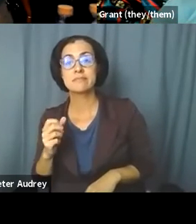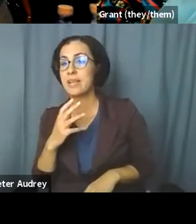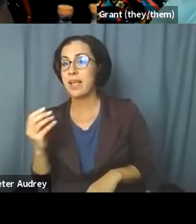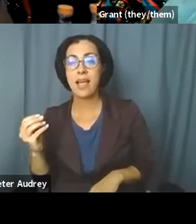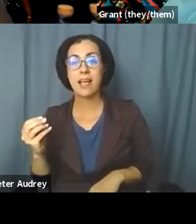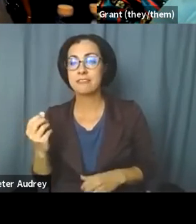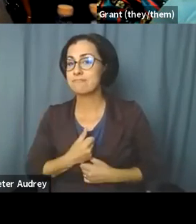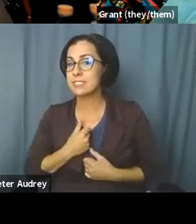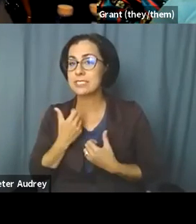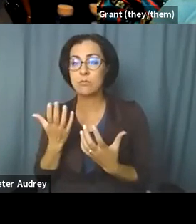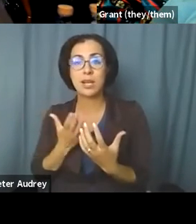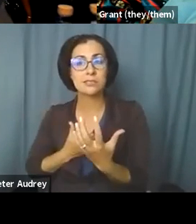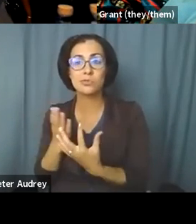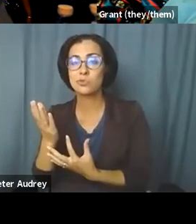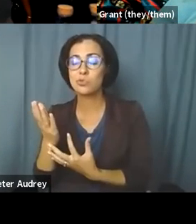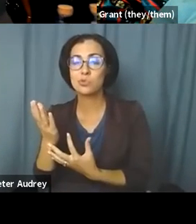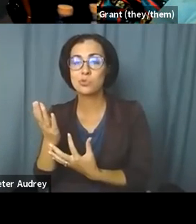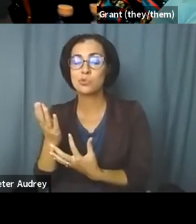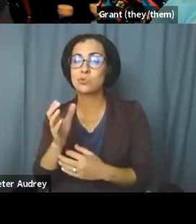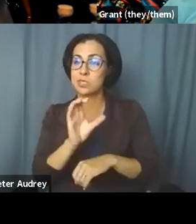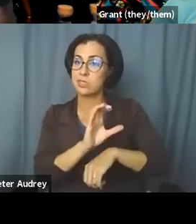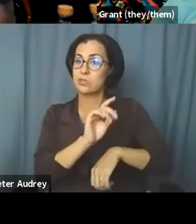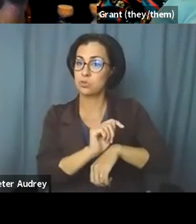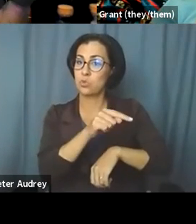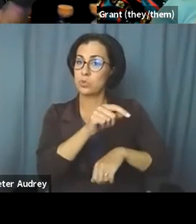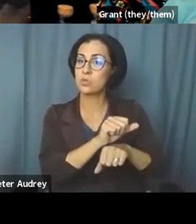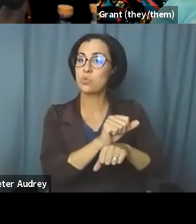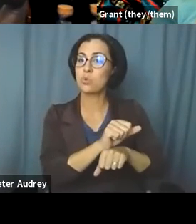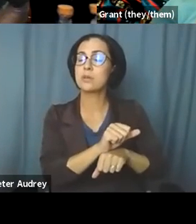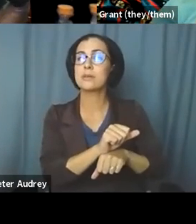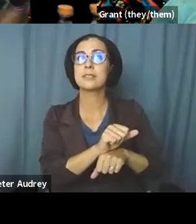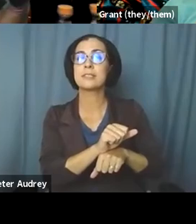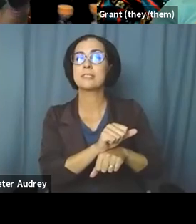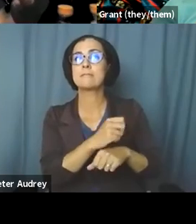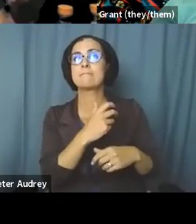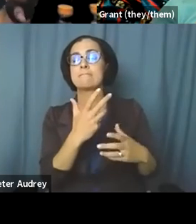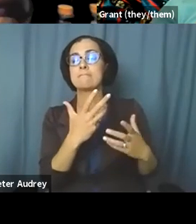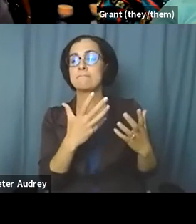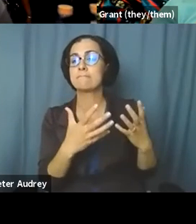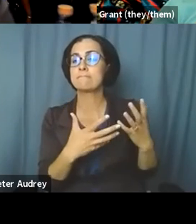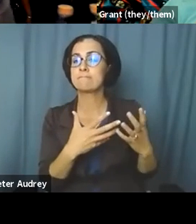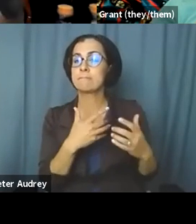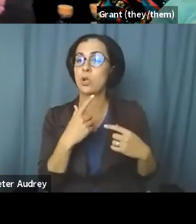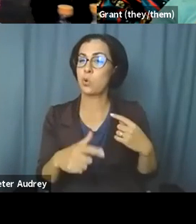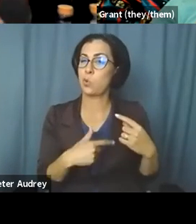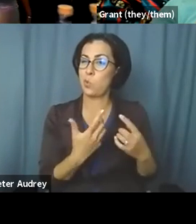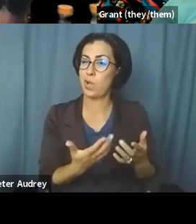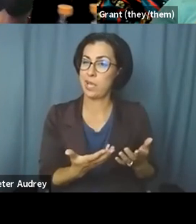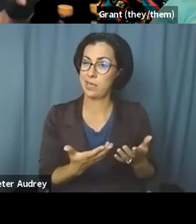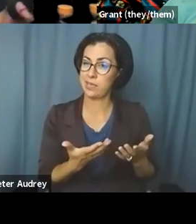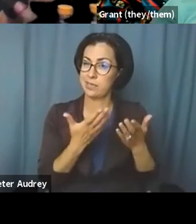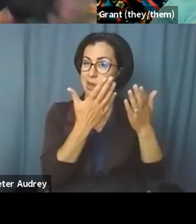lives in, um, the consulting practice where I am giving digital producing